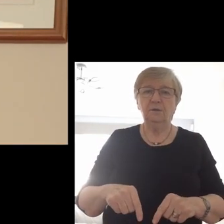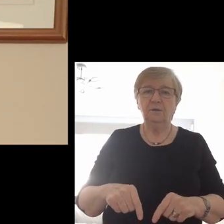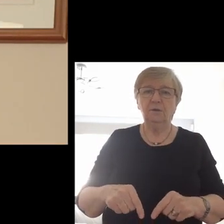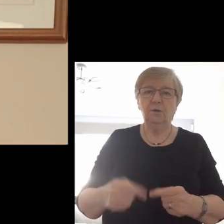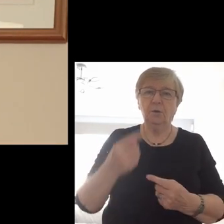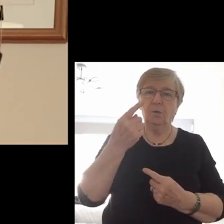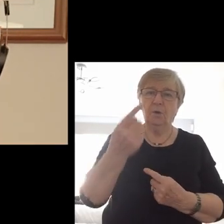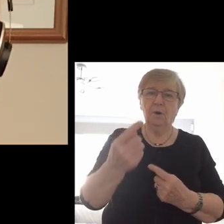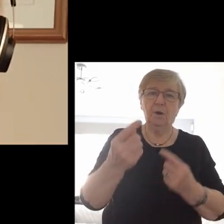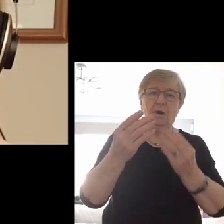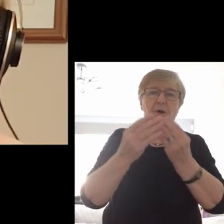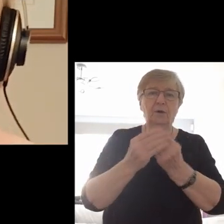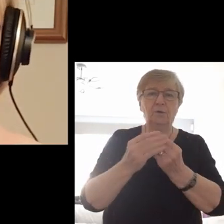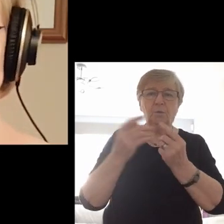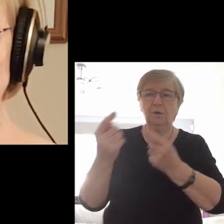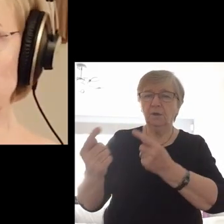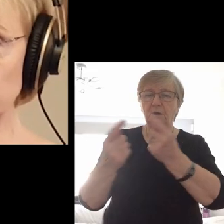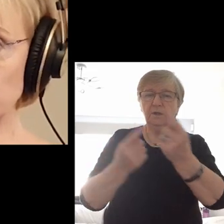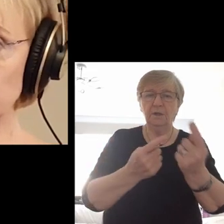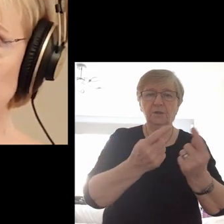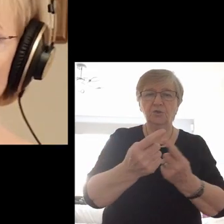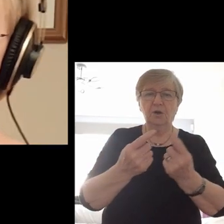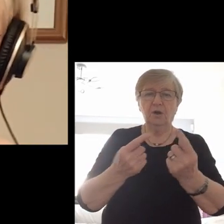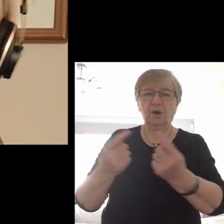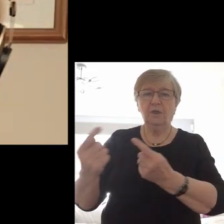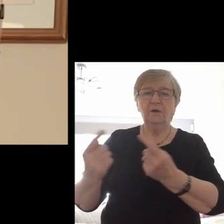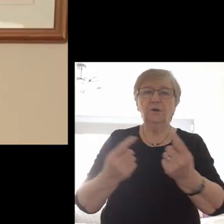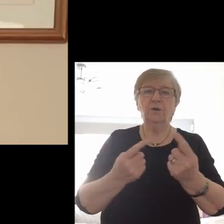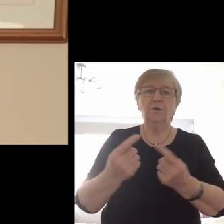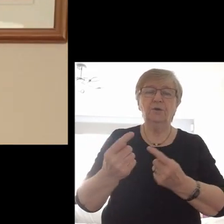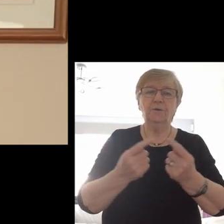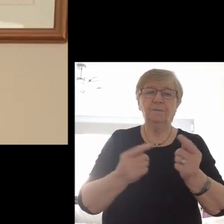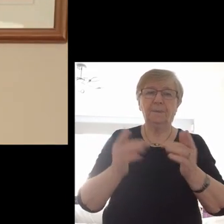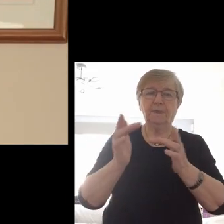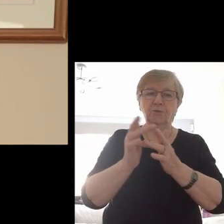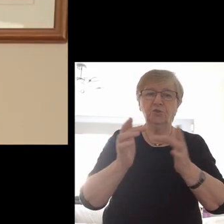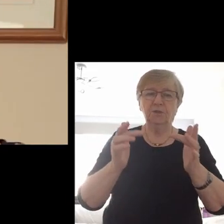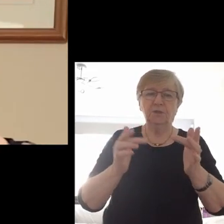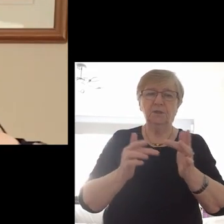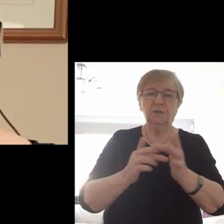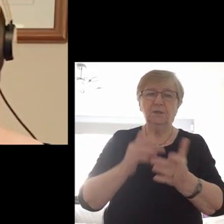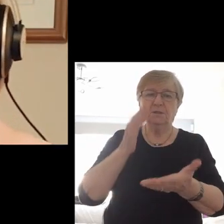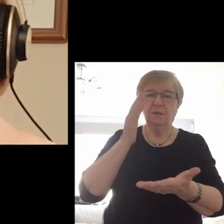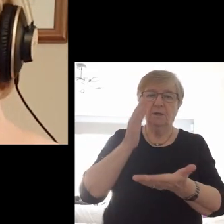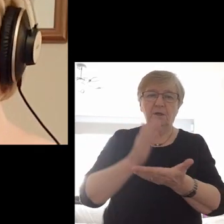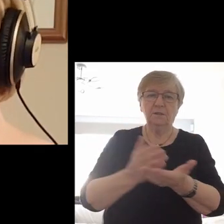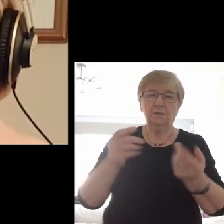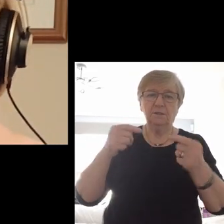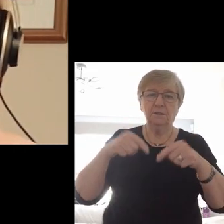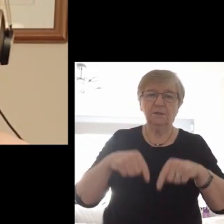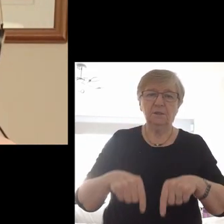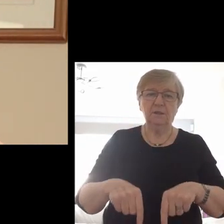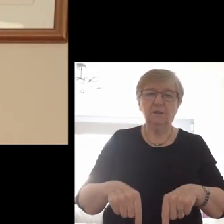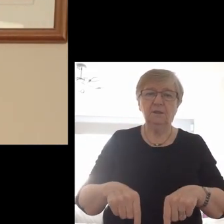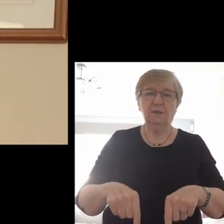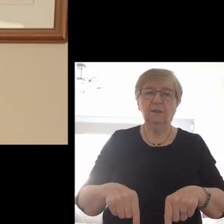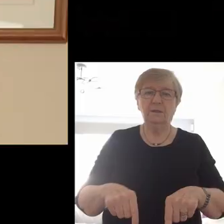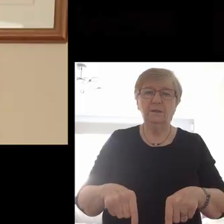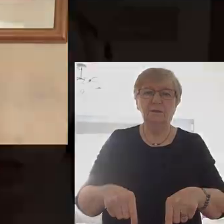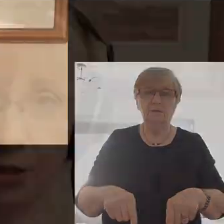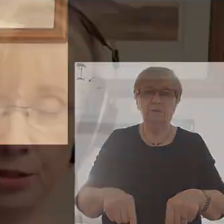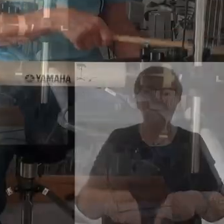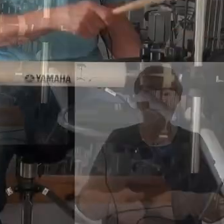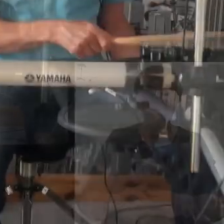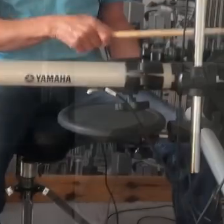One with each other, Jesus is here.